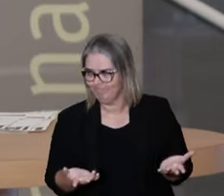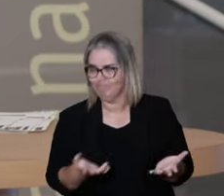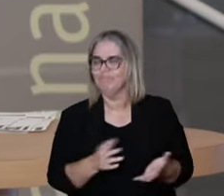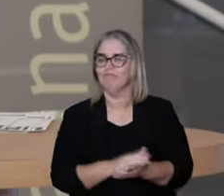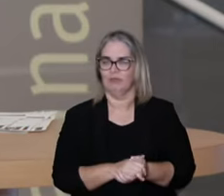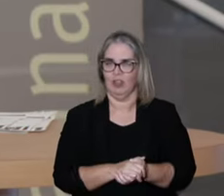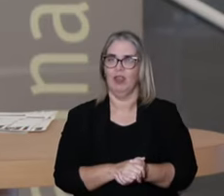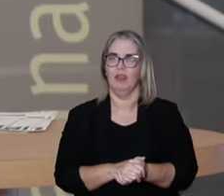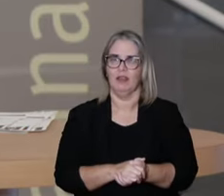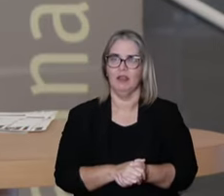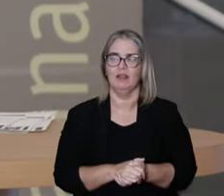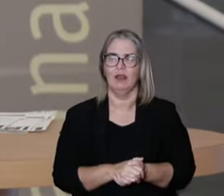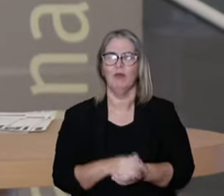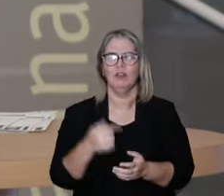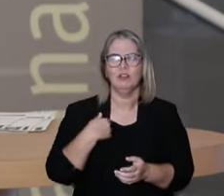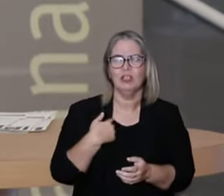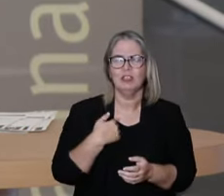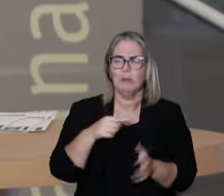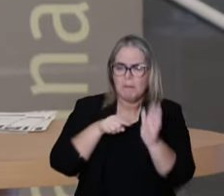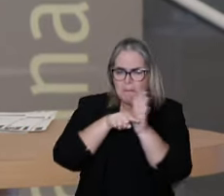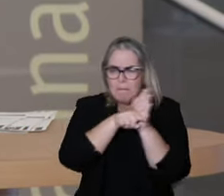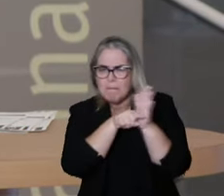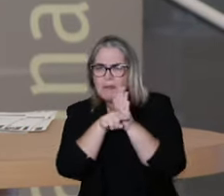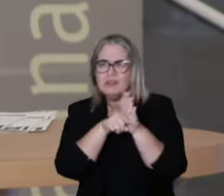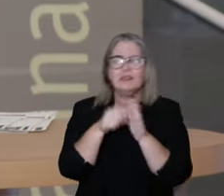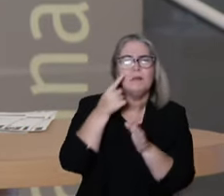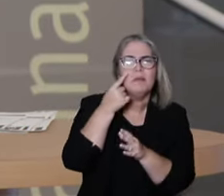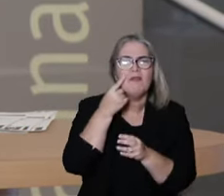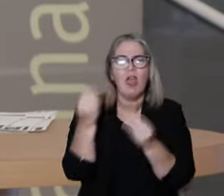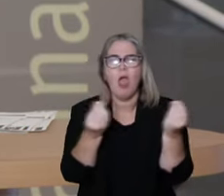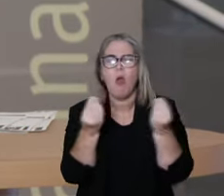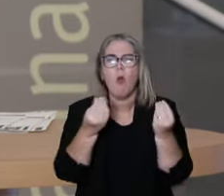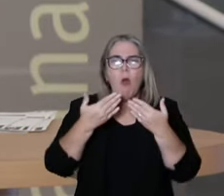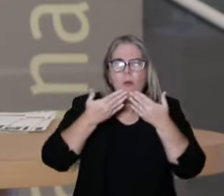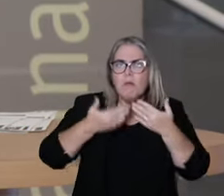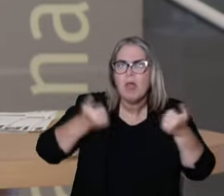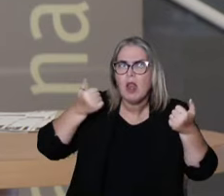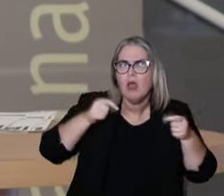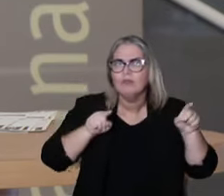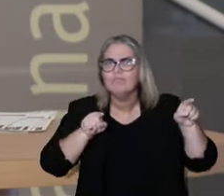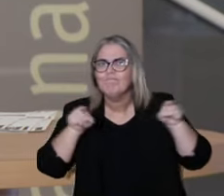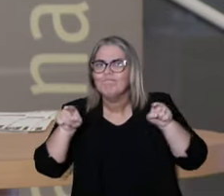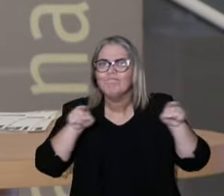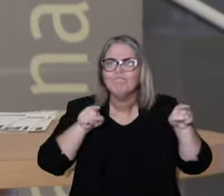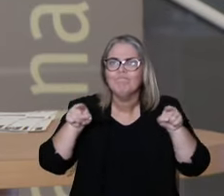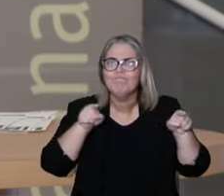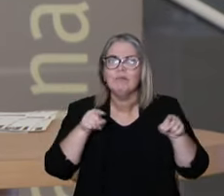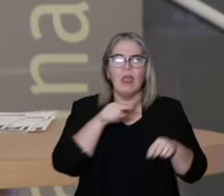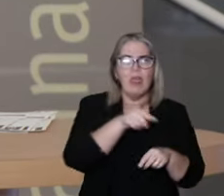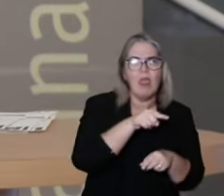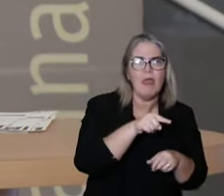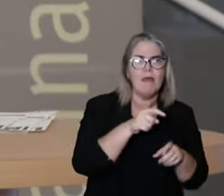damage is related to the traditional medicine and the Chinese one particularly,